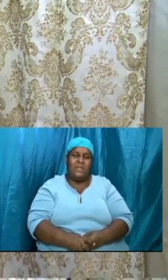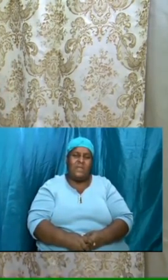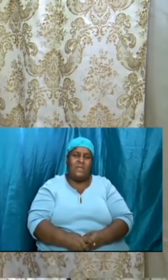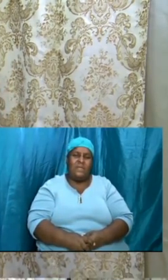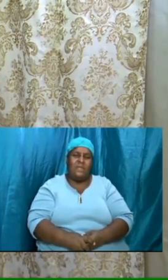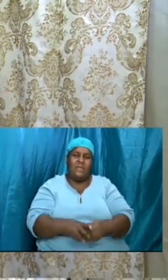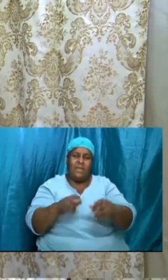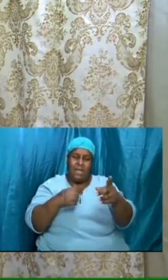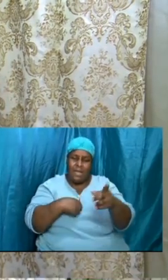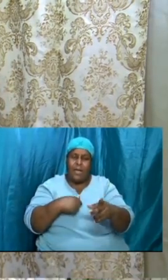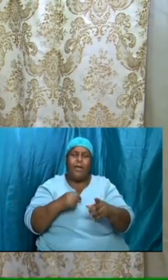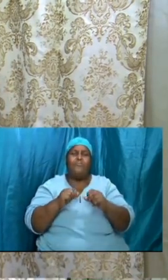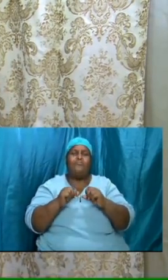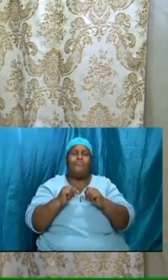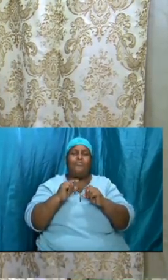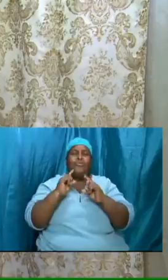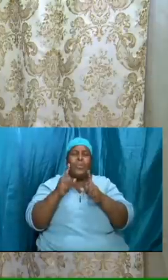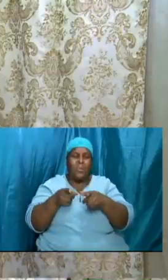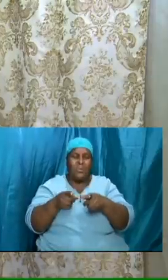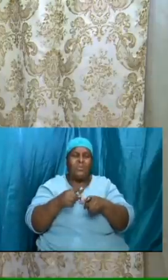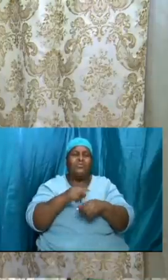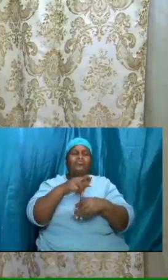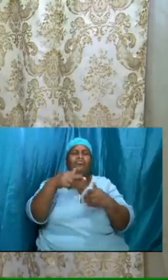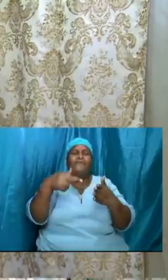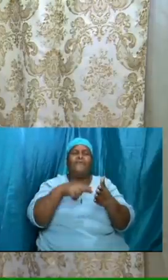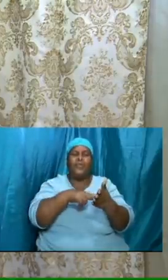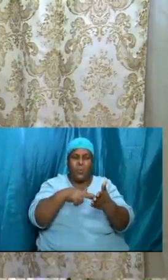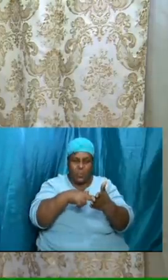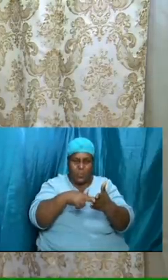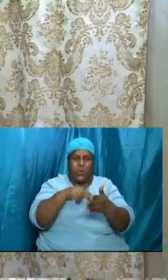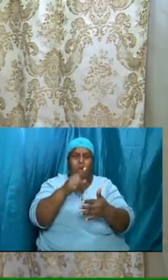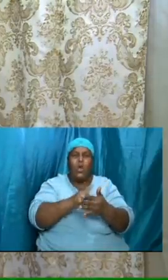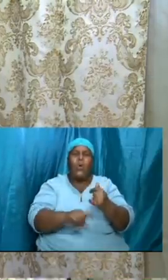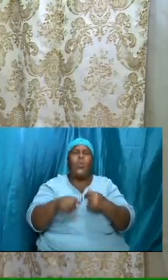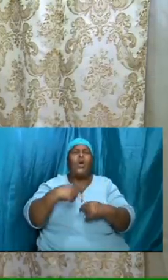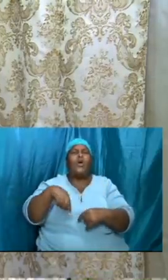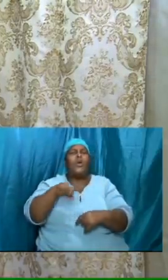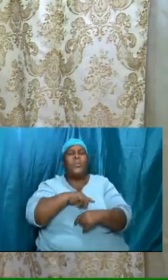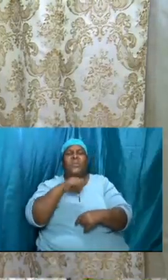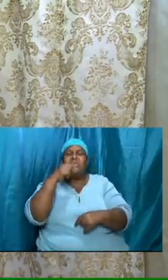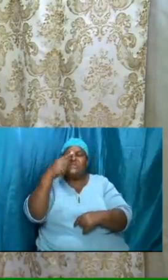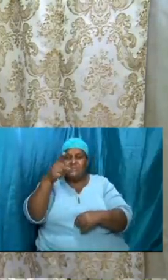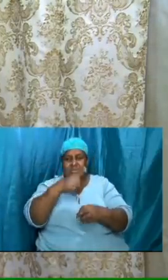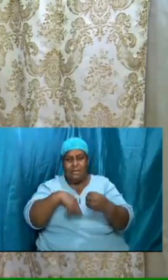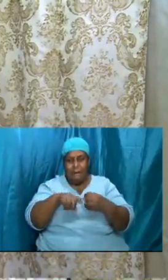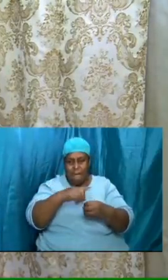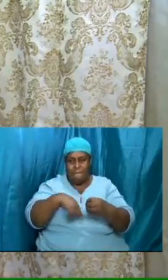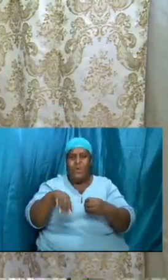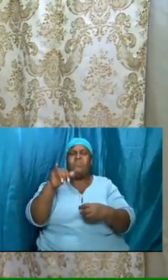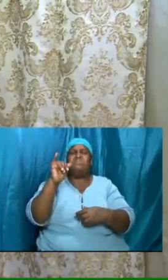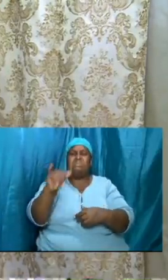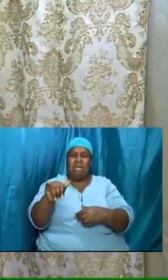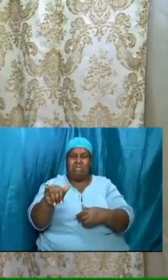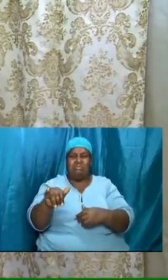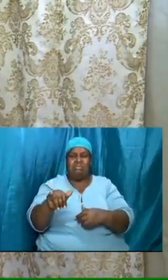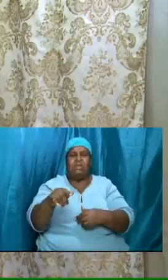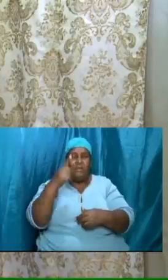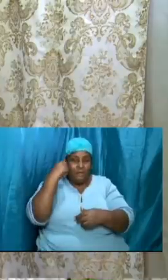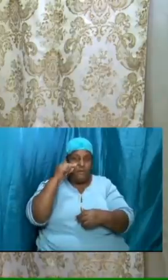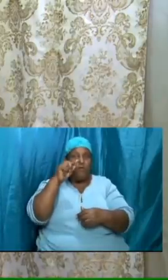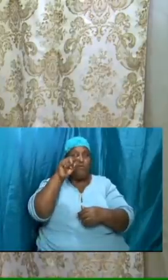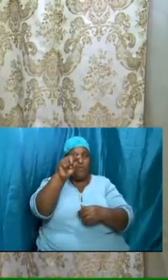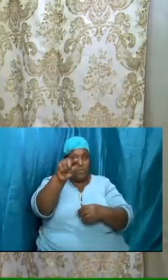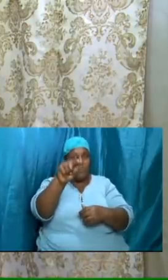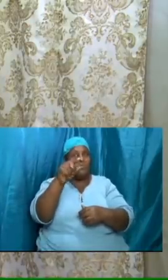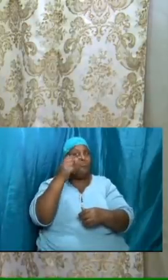reiterate and to reinforce what was said because this is